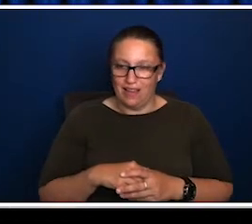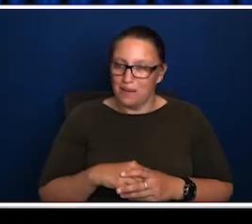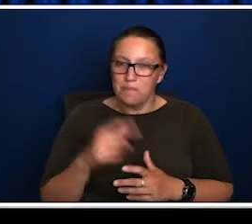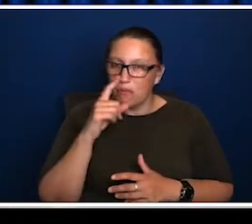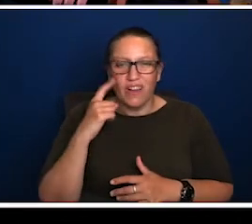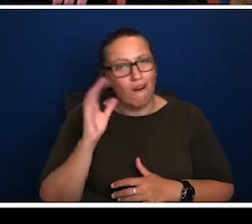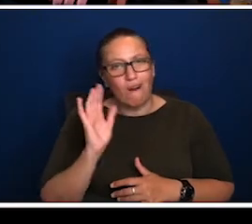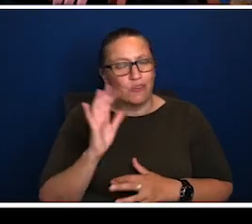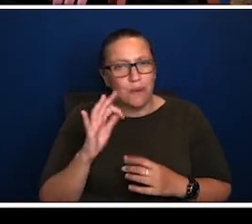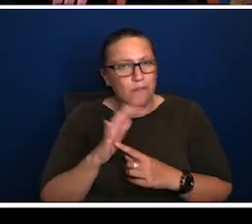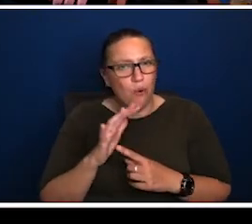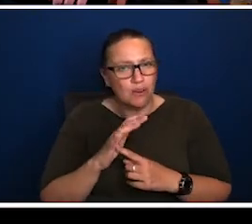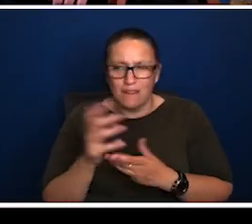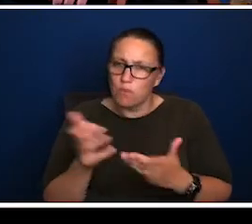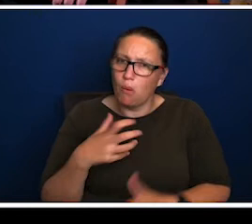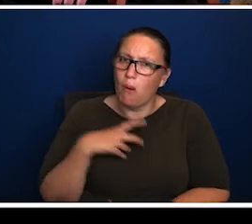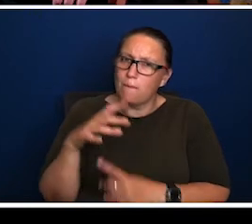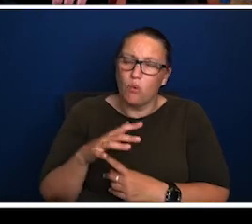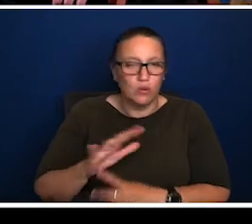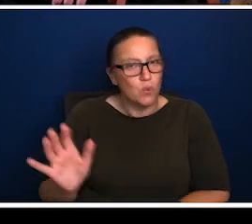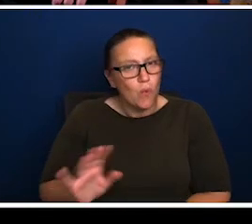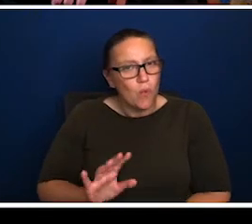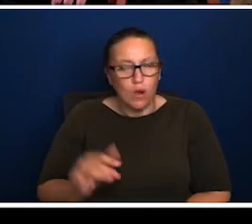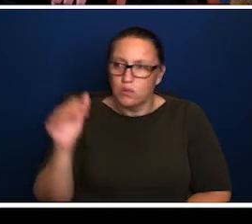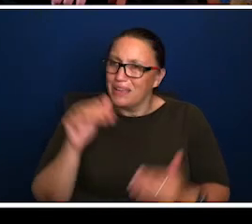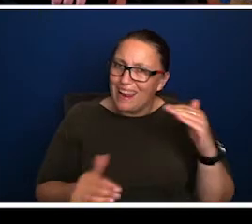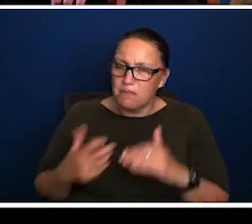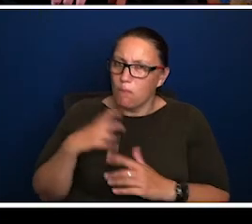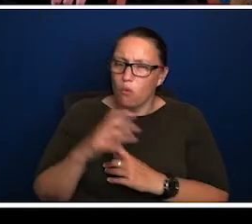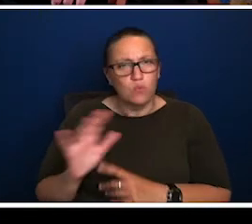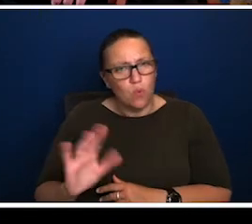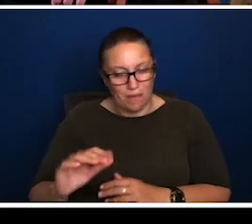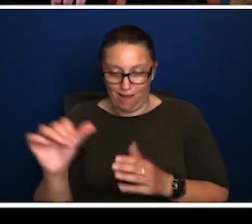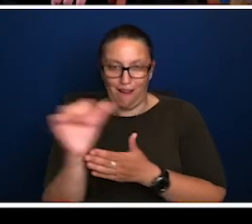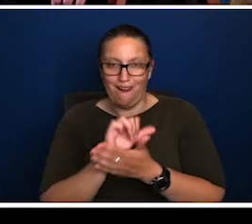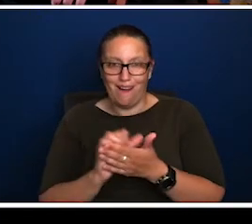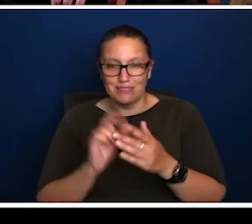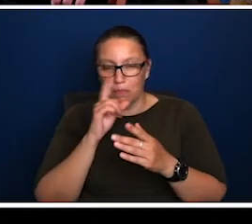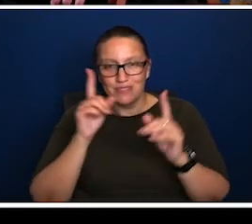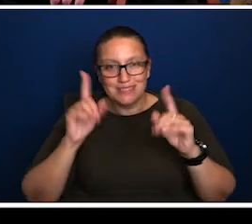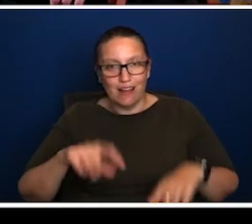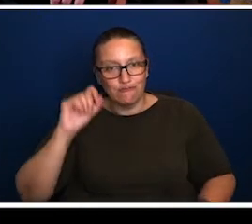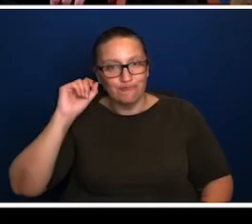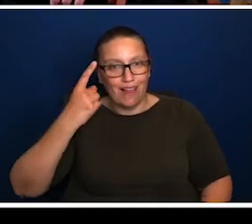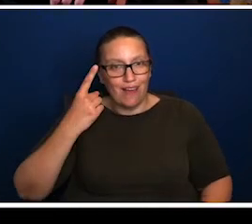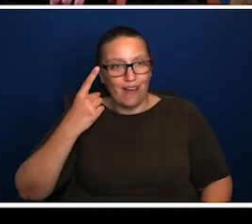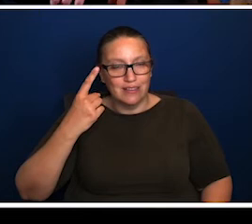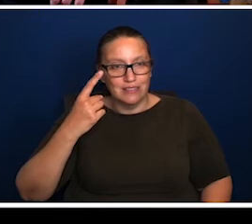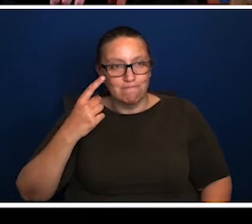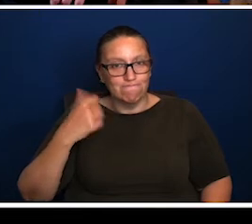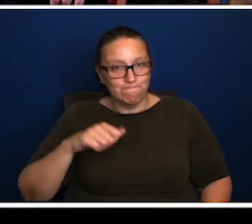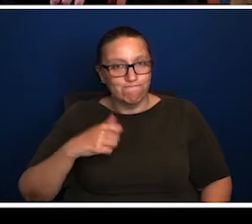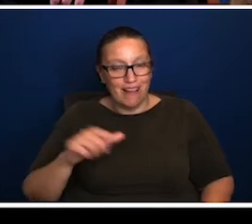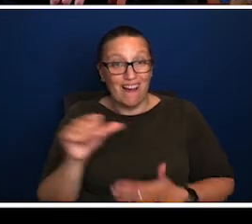wellbeing. They actually see it as essential to their health and wellbeing. This isn't an optional thing. This is just as important as, you know, playing footy or,